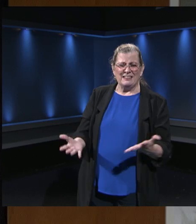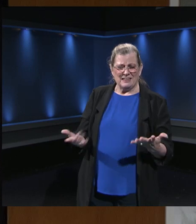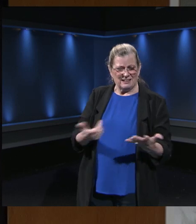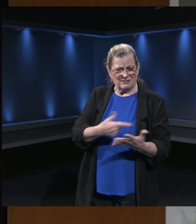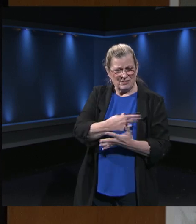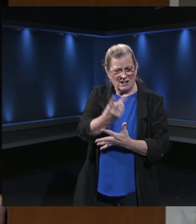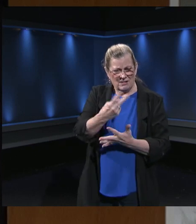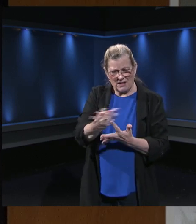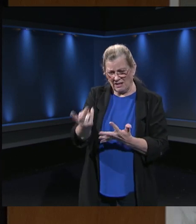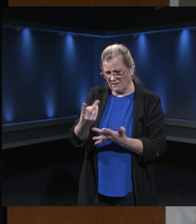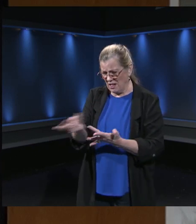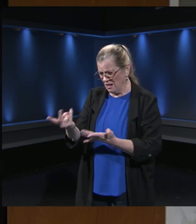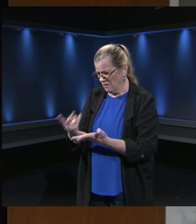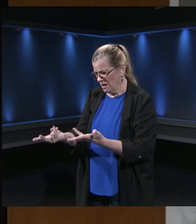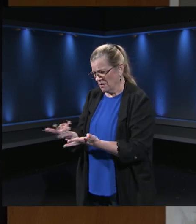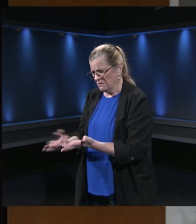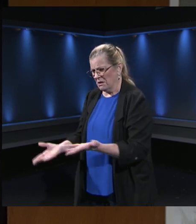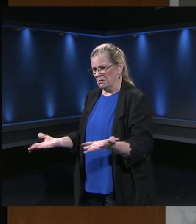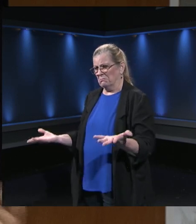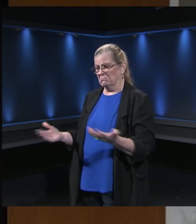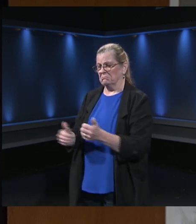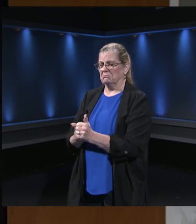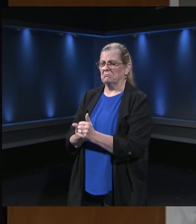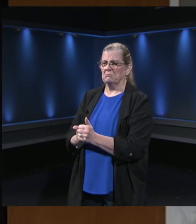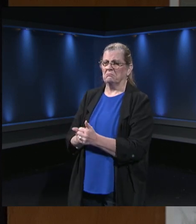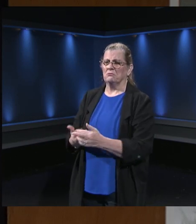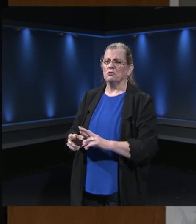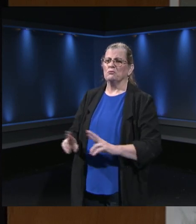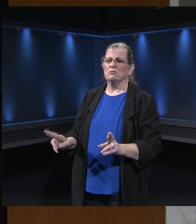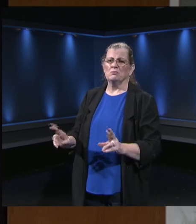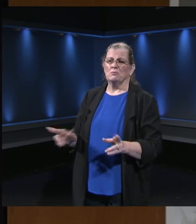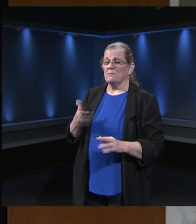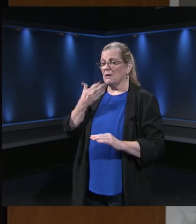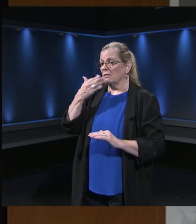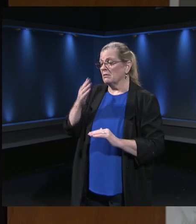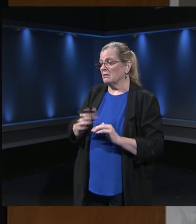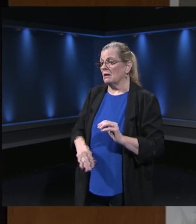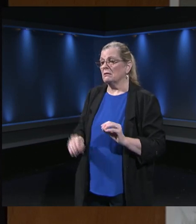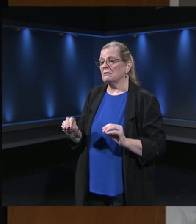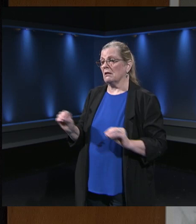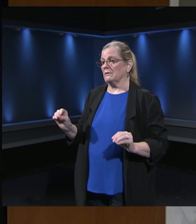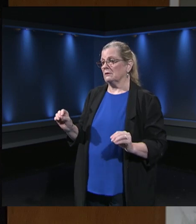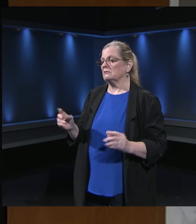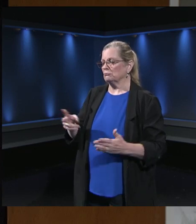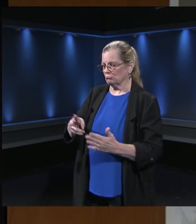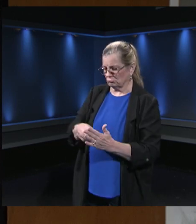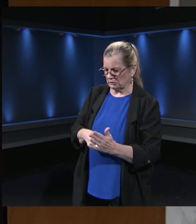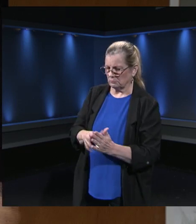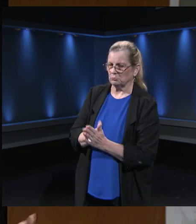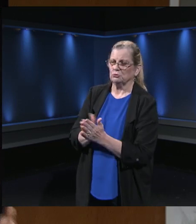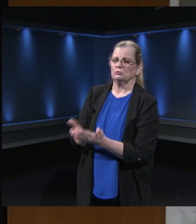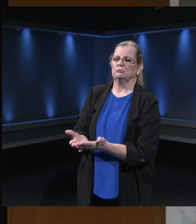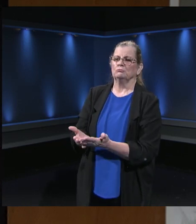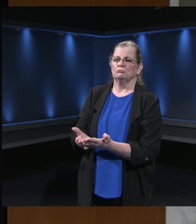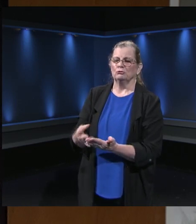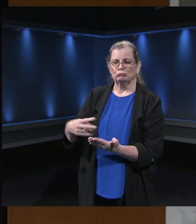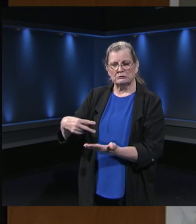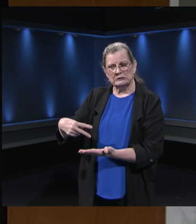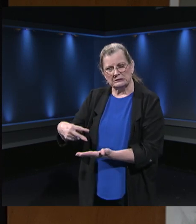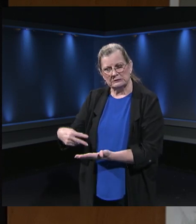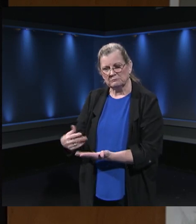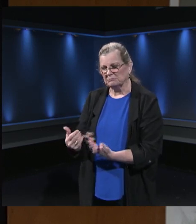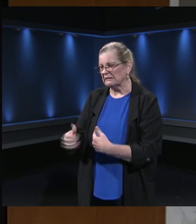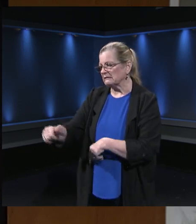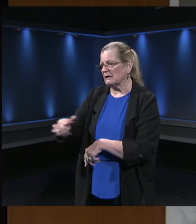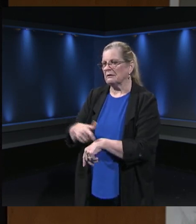really need a moment. There's nothing better than reading. Finding a cozy spot and reading together is the best thing you can do anytime. So that was just